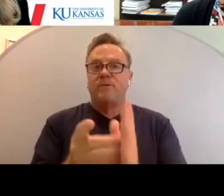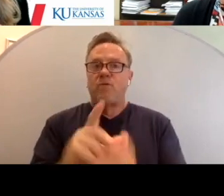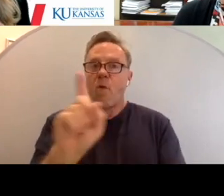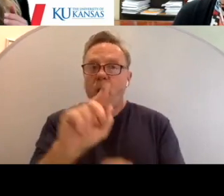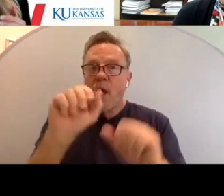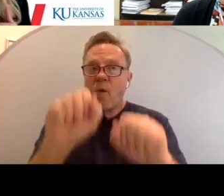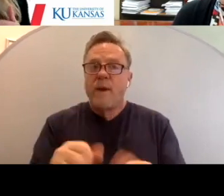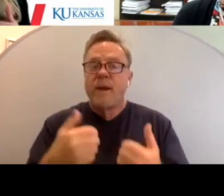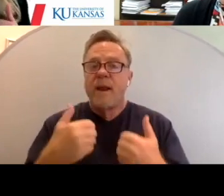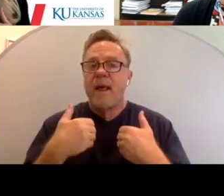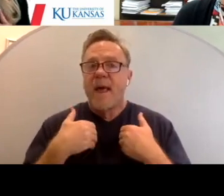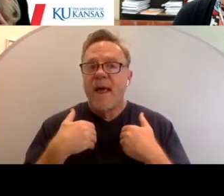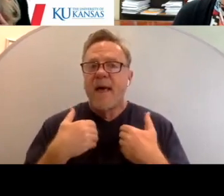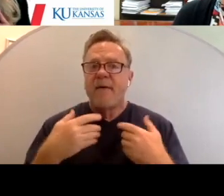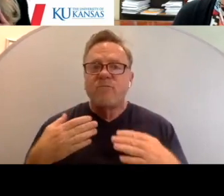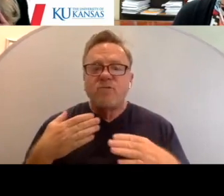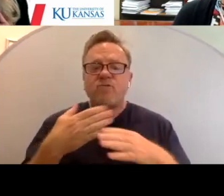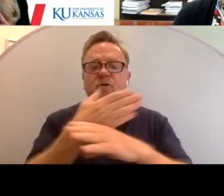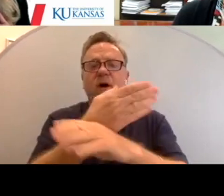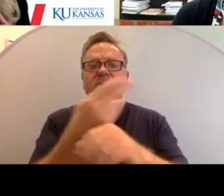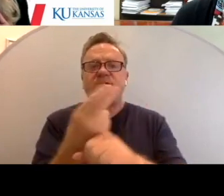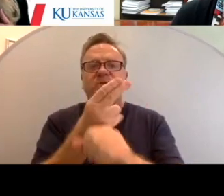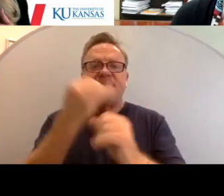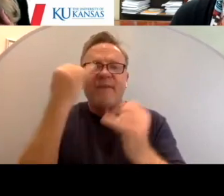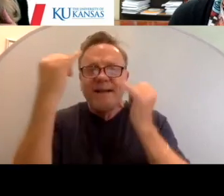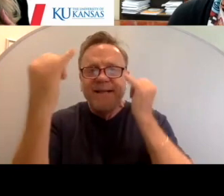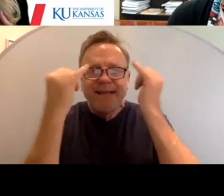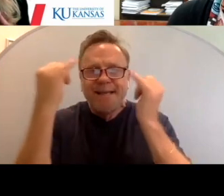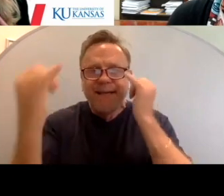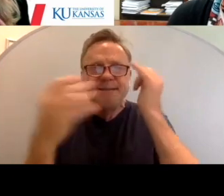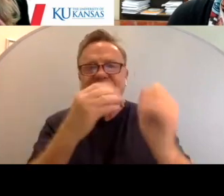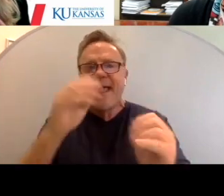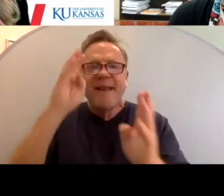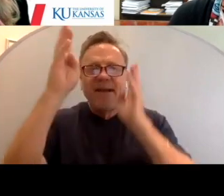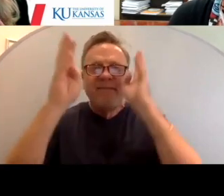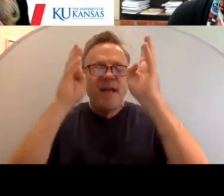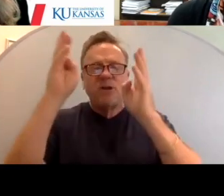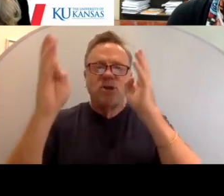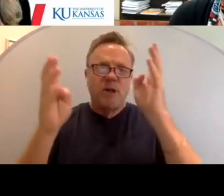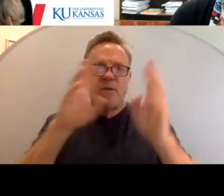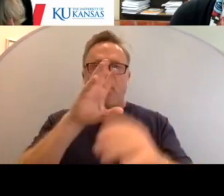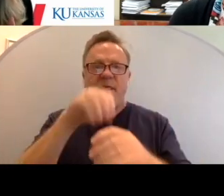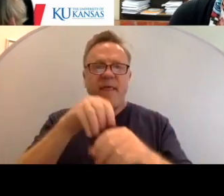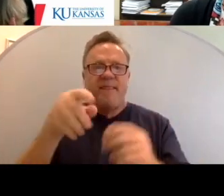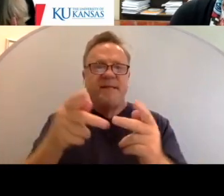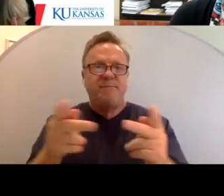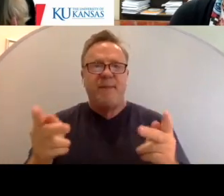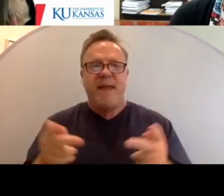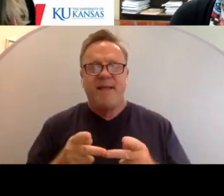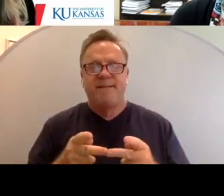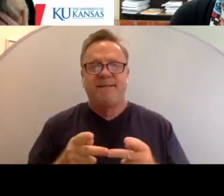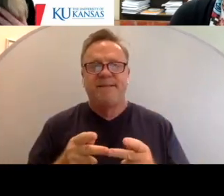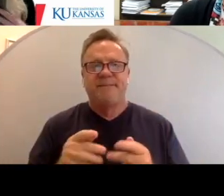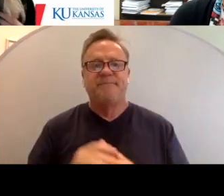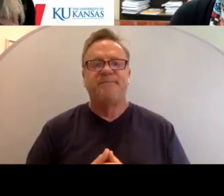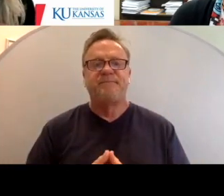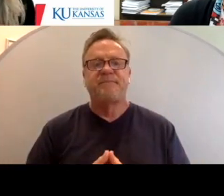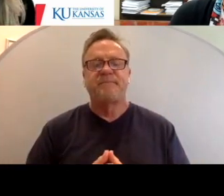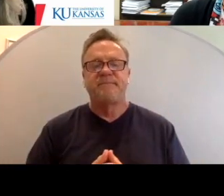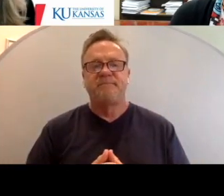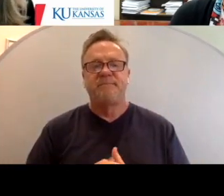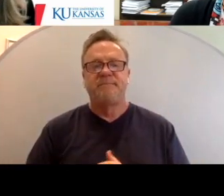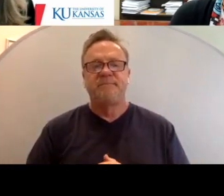can have cross-pollination of ideas and innovation in this space. Next slide, please.